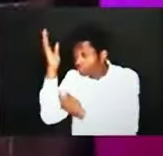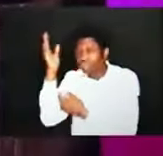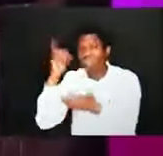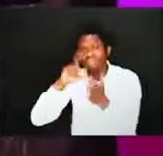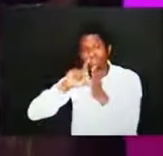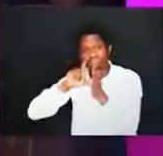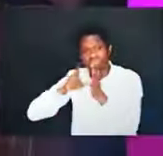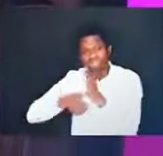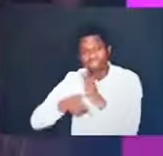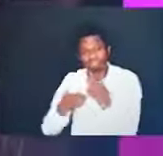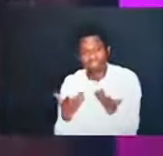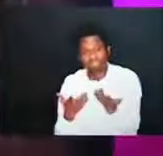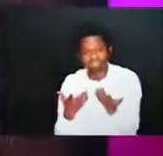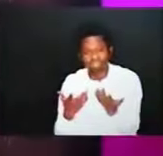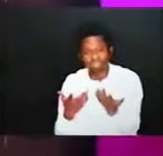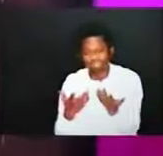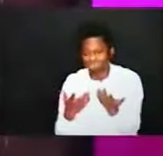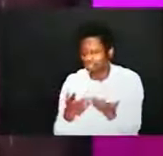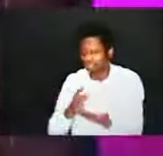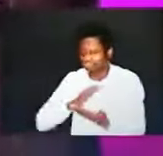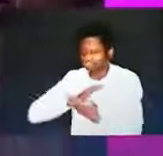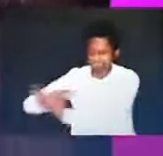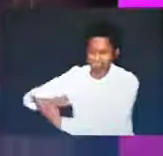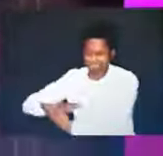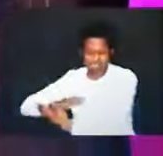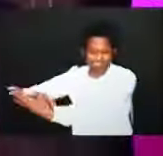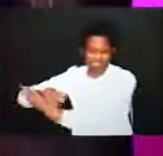we don't even fight them we resist them